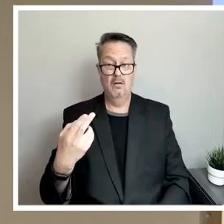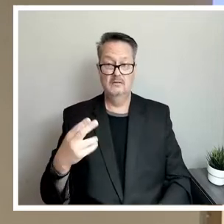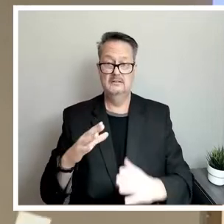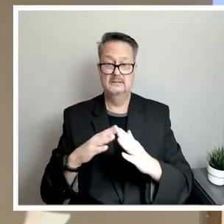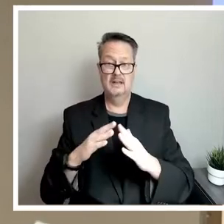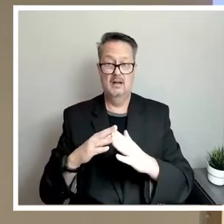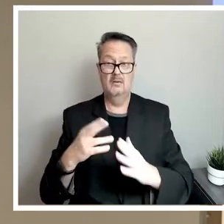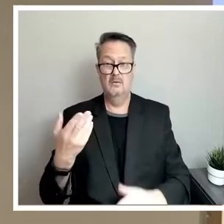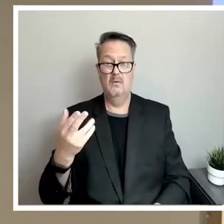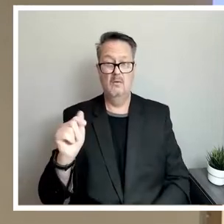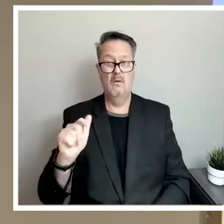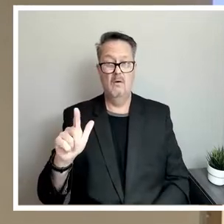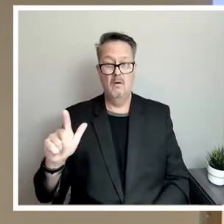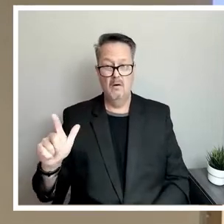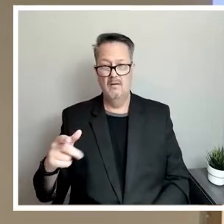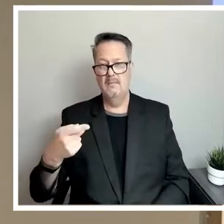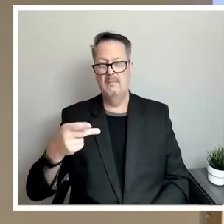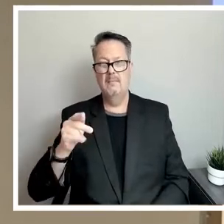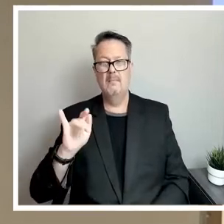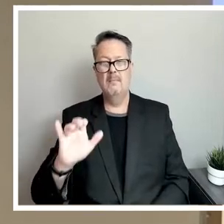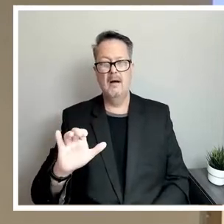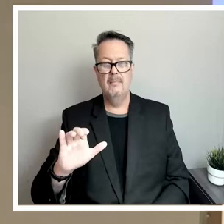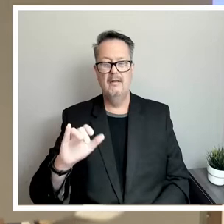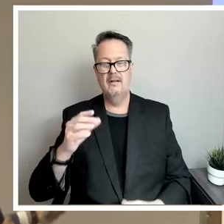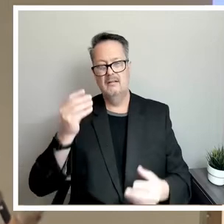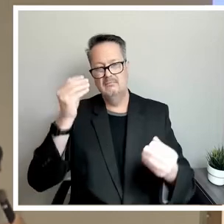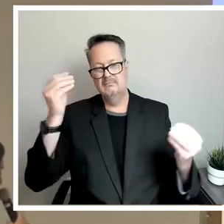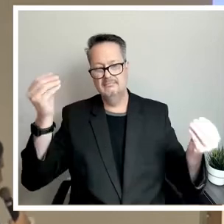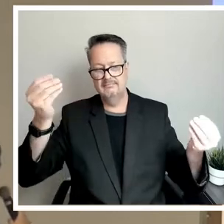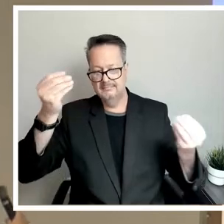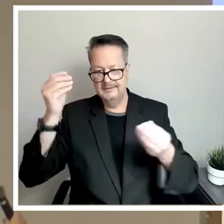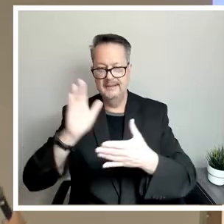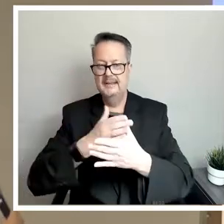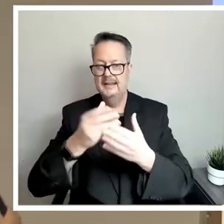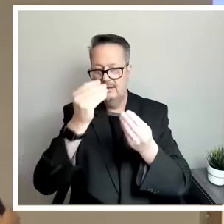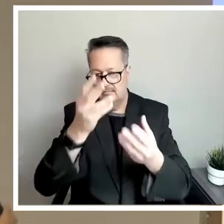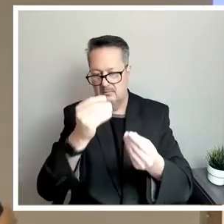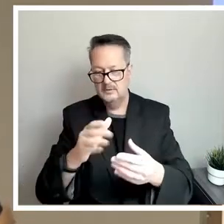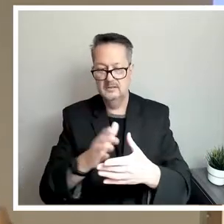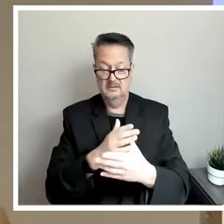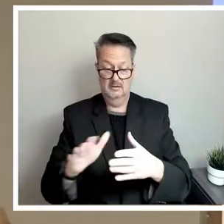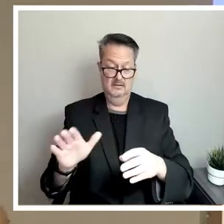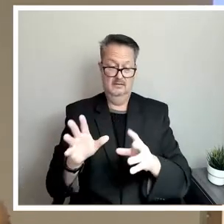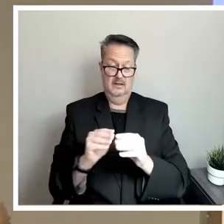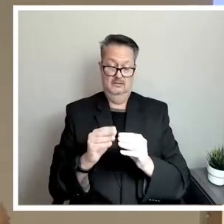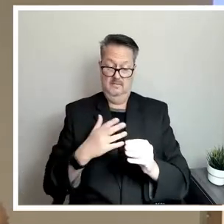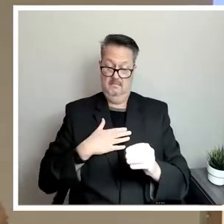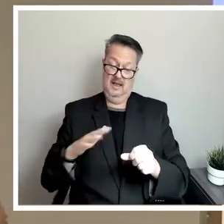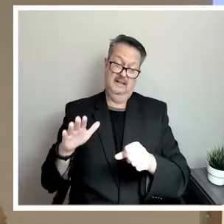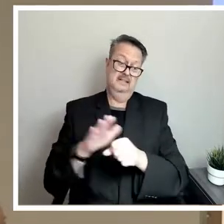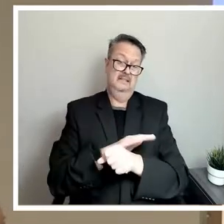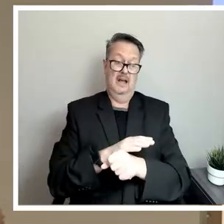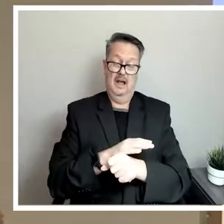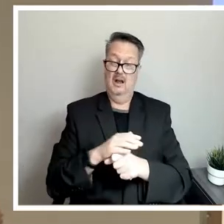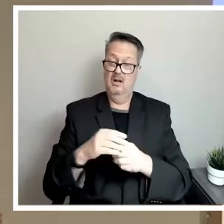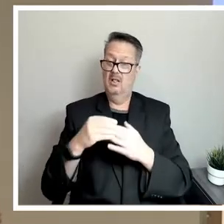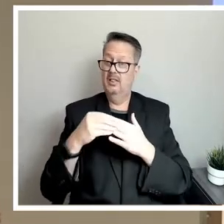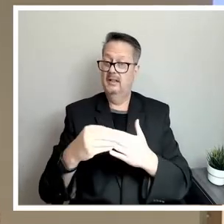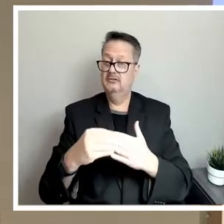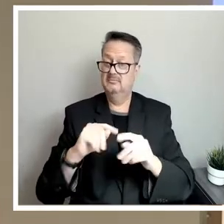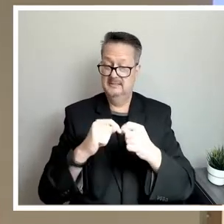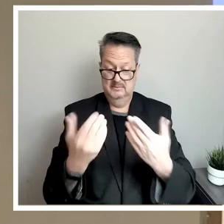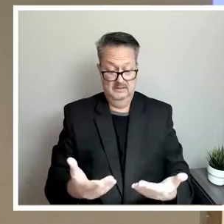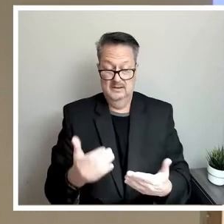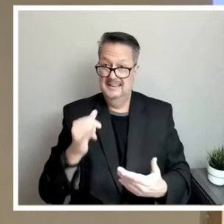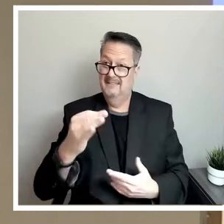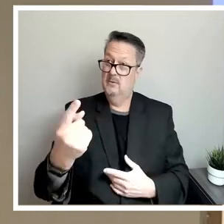or public input sessions. Our entire leadership team is here so that we can answer your questions. If we have answers to the questions